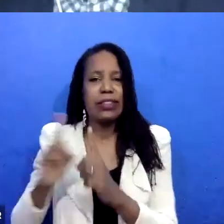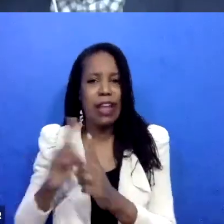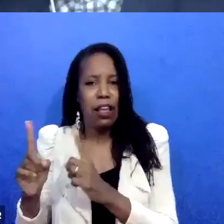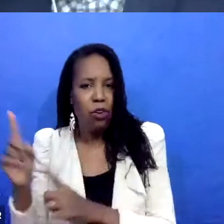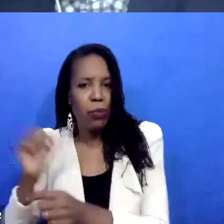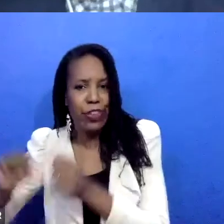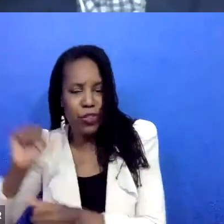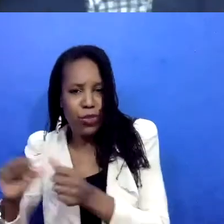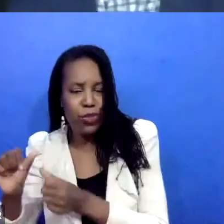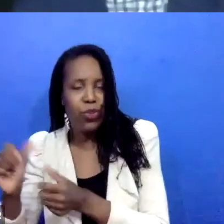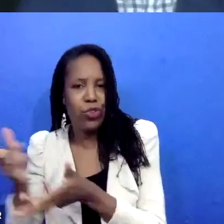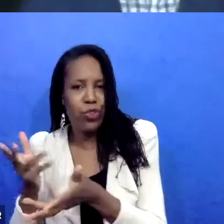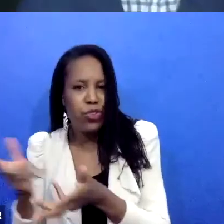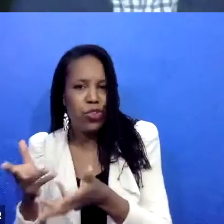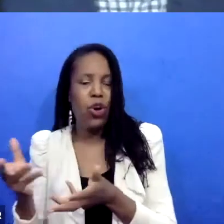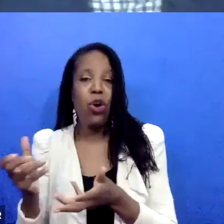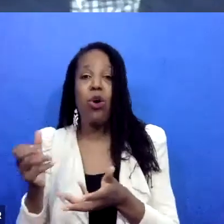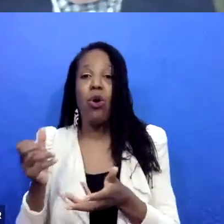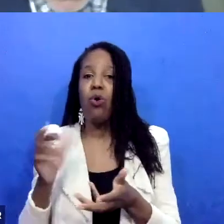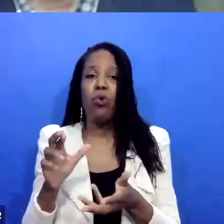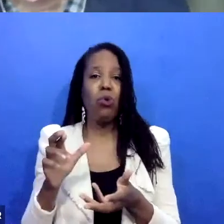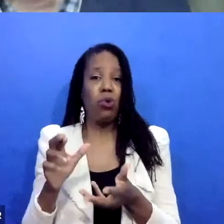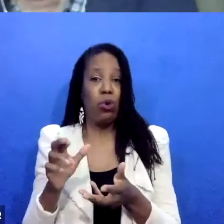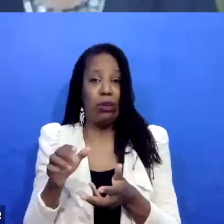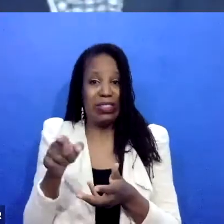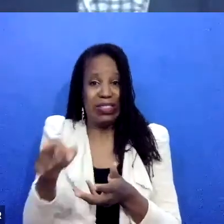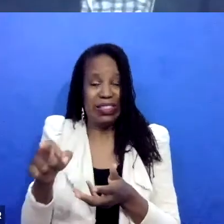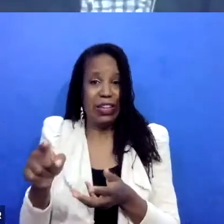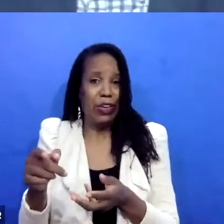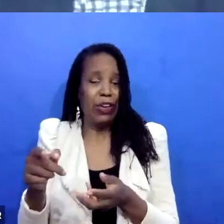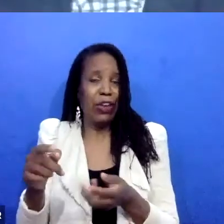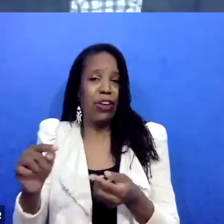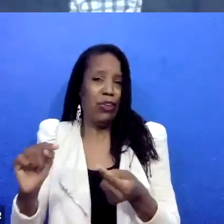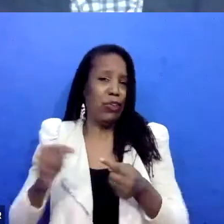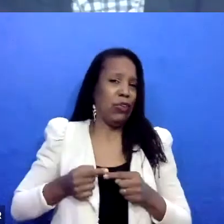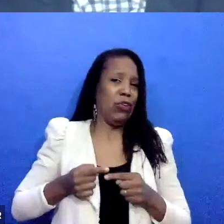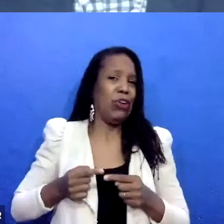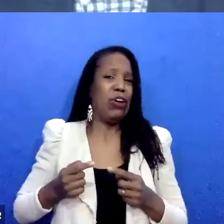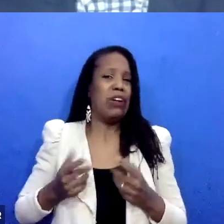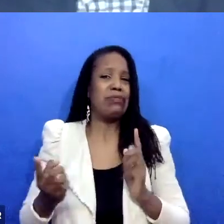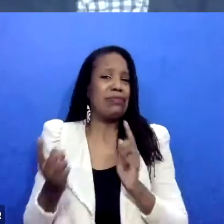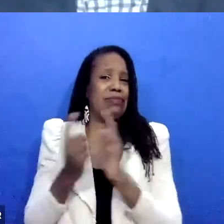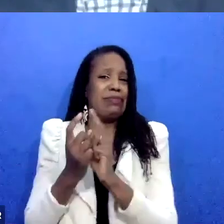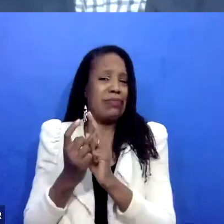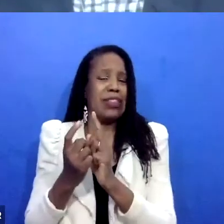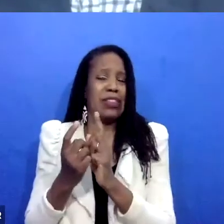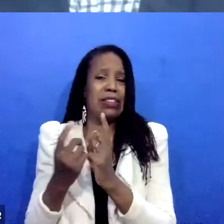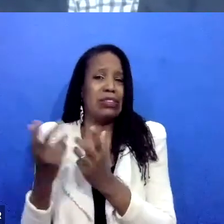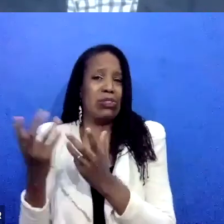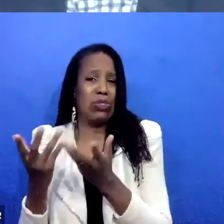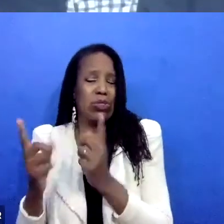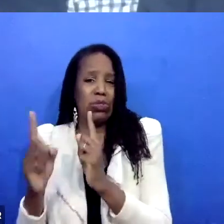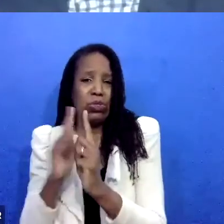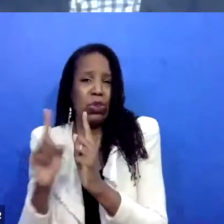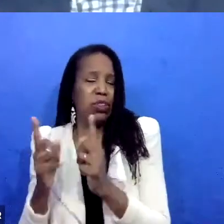what it is, is they don't want to talk directly with a person who caused them harm in the past, but that there are other broader family dynamics that